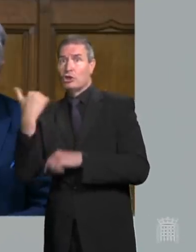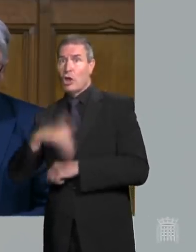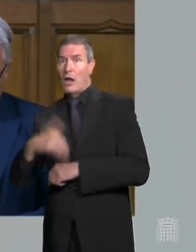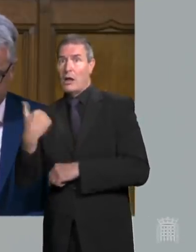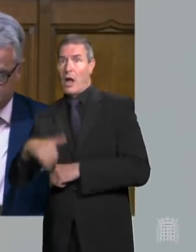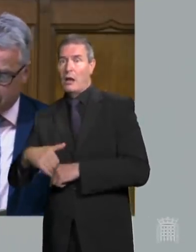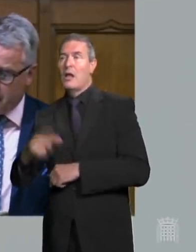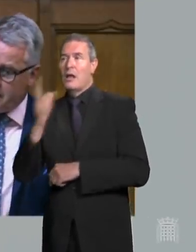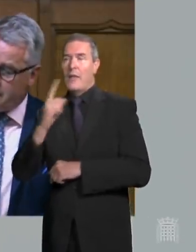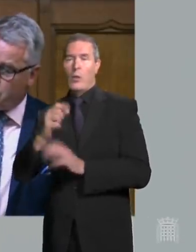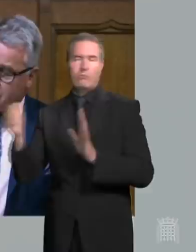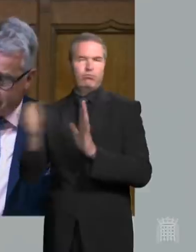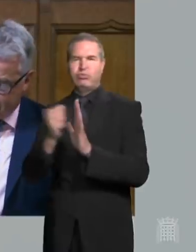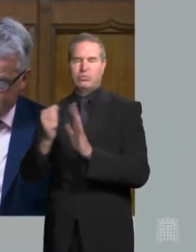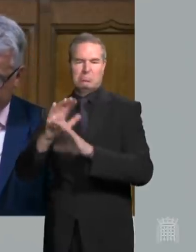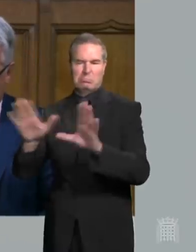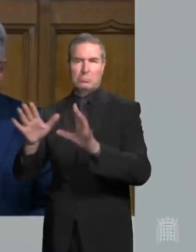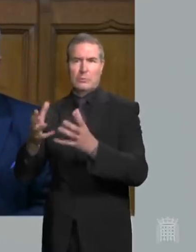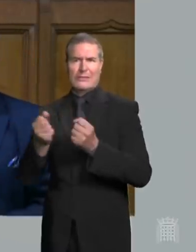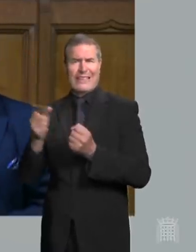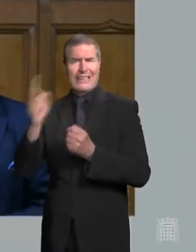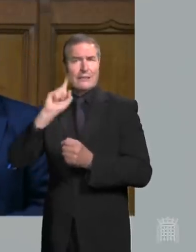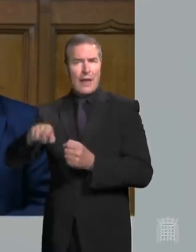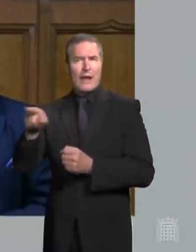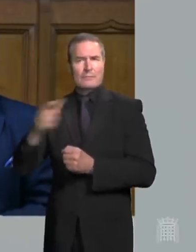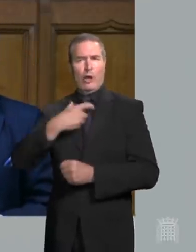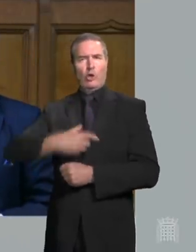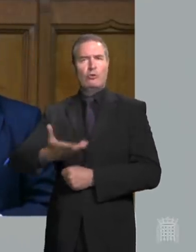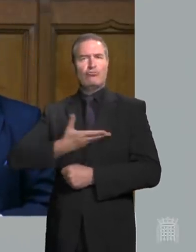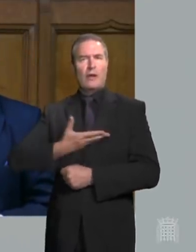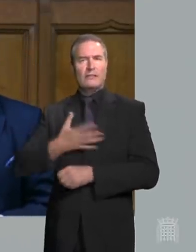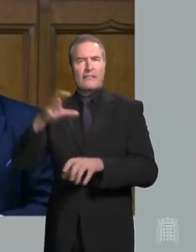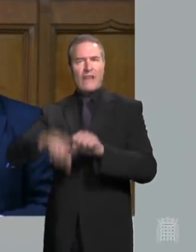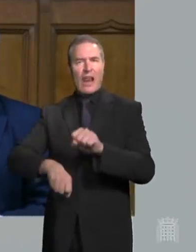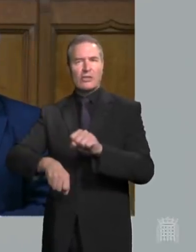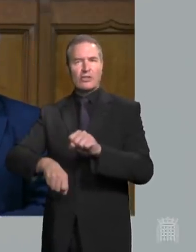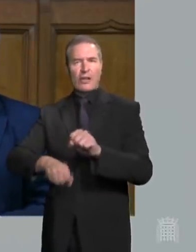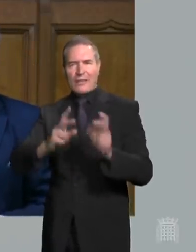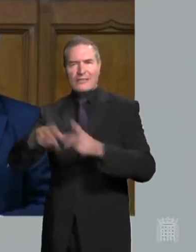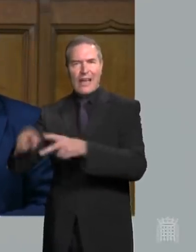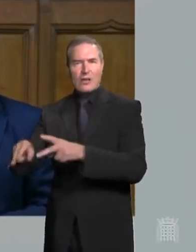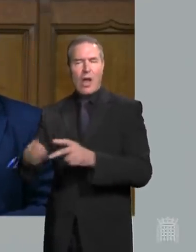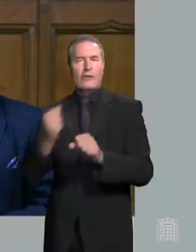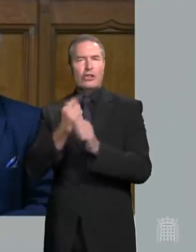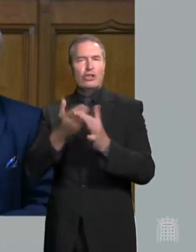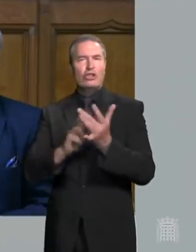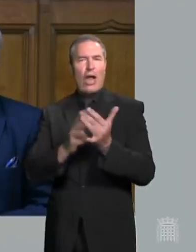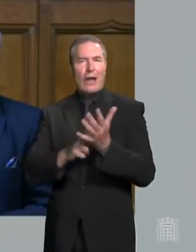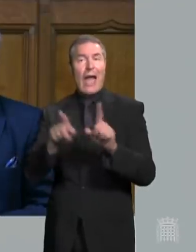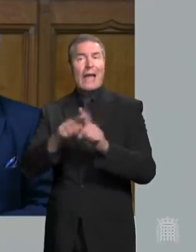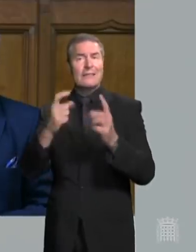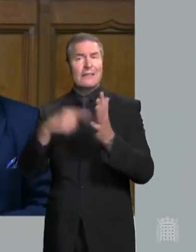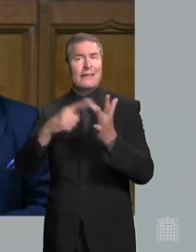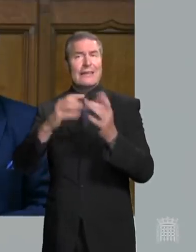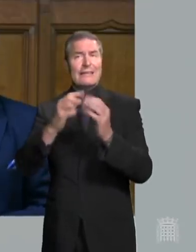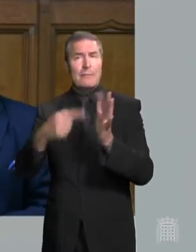against the Great Wall of Steel. And of course, he's still in denial about human rights violations and the genocides in Zizhan and Tibet as recognised